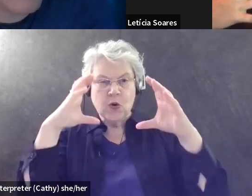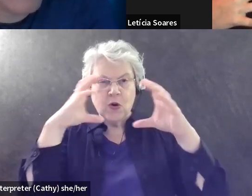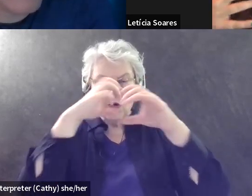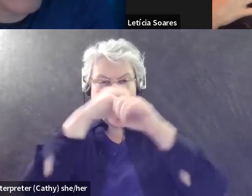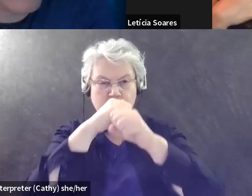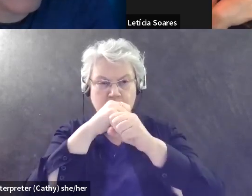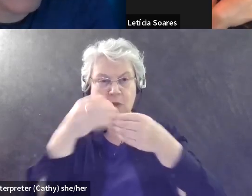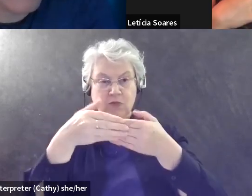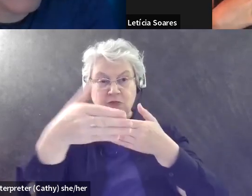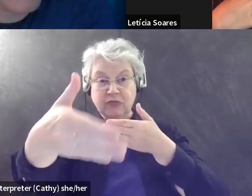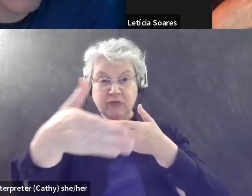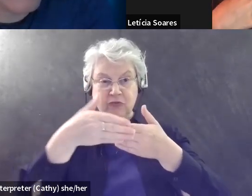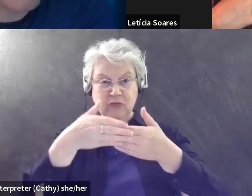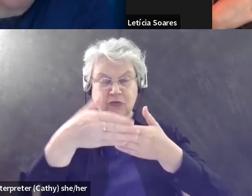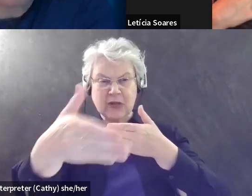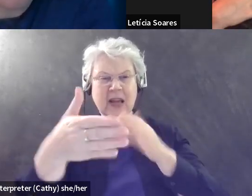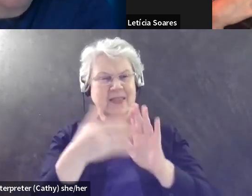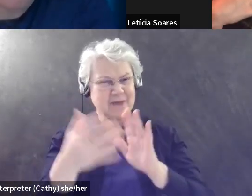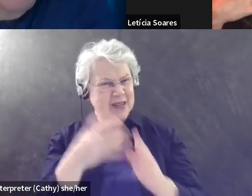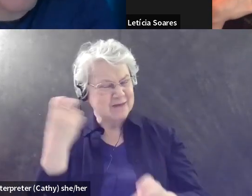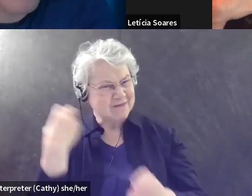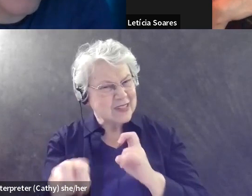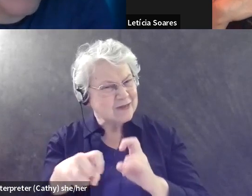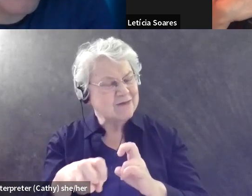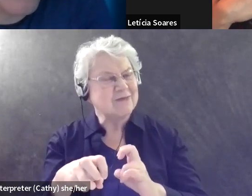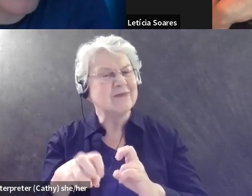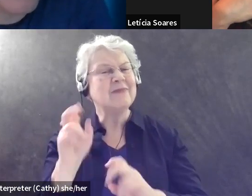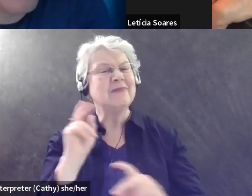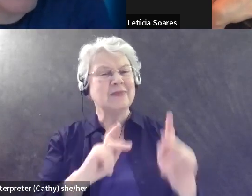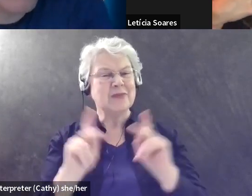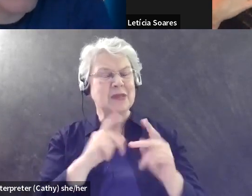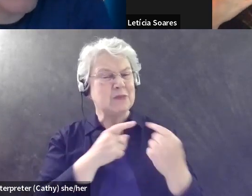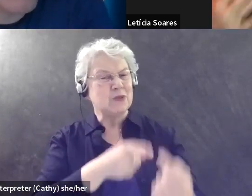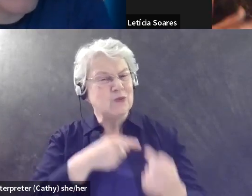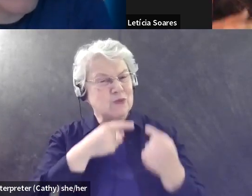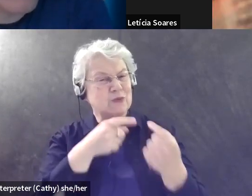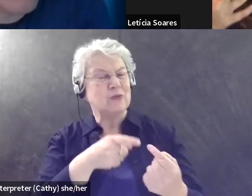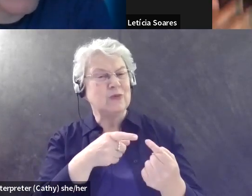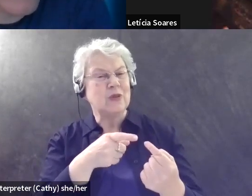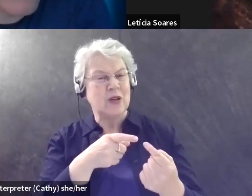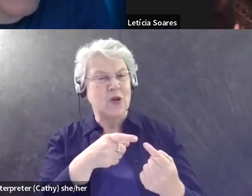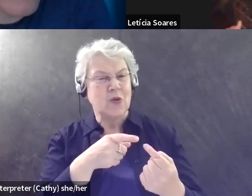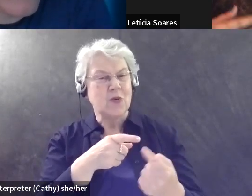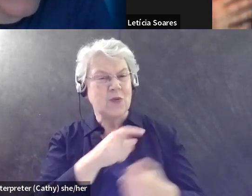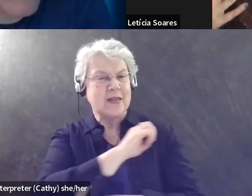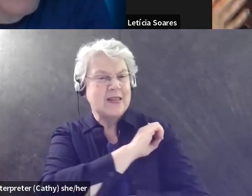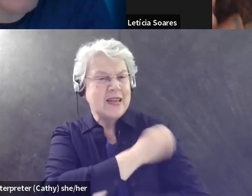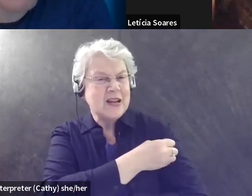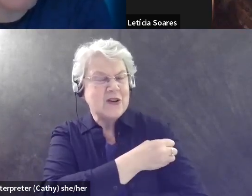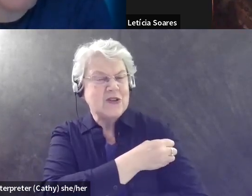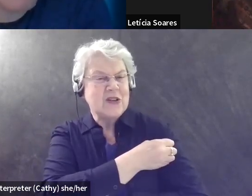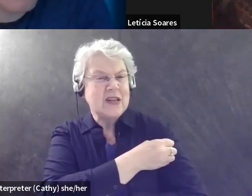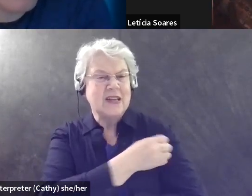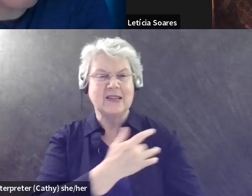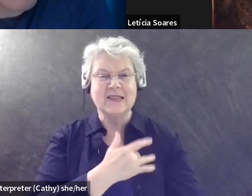that, that is, that can be a lot for someone dealing with, you know, energy budget or even